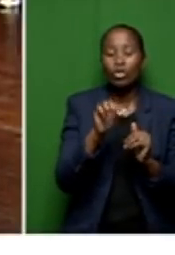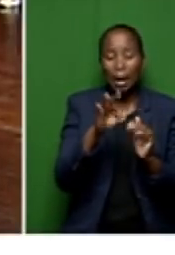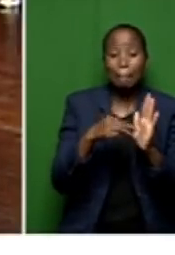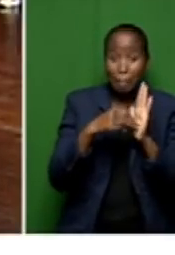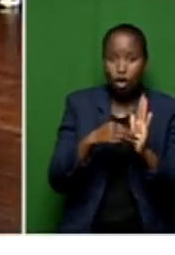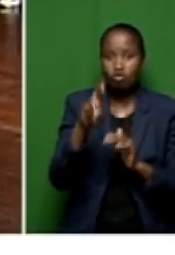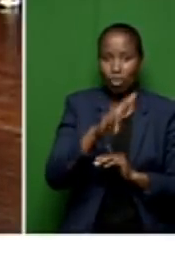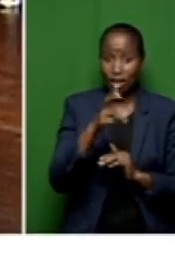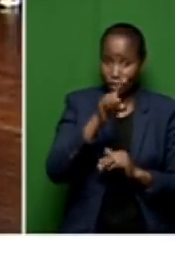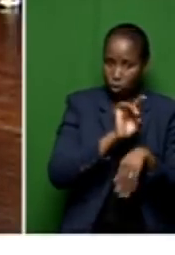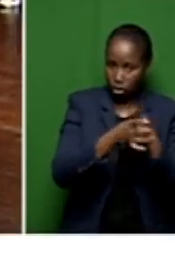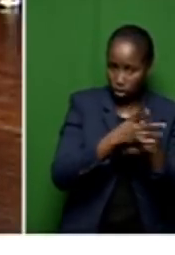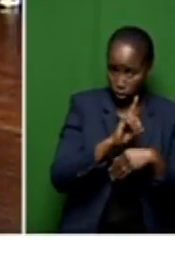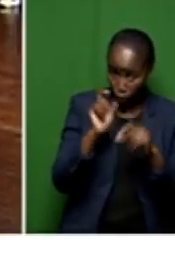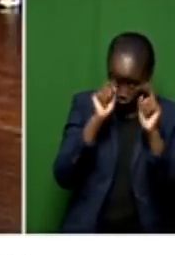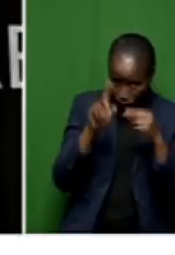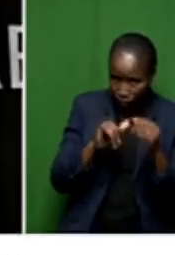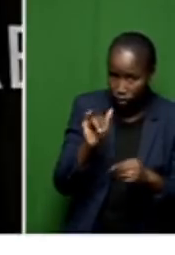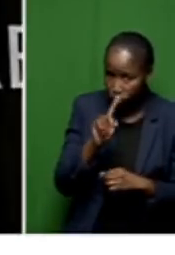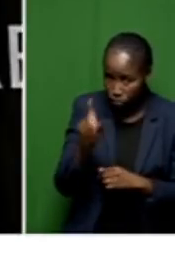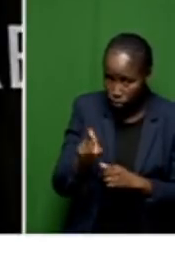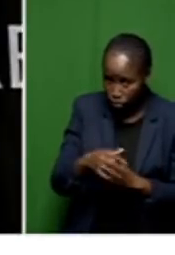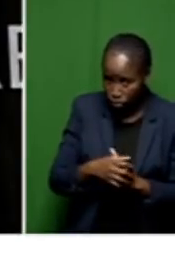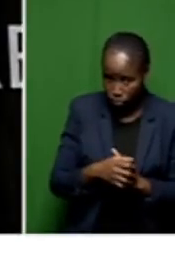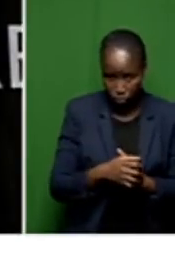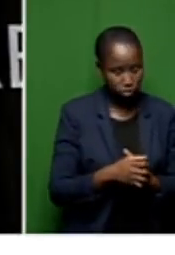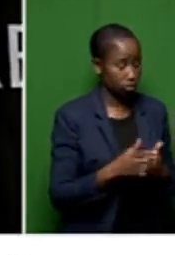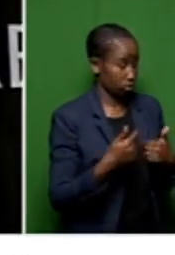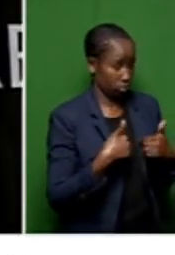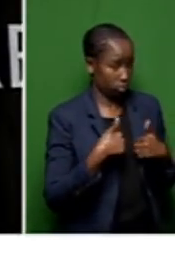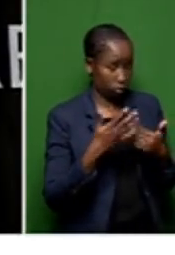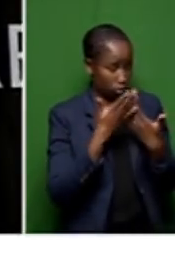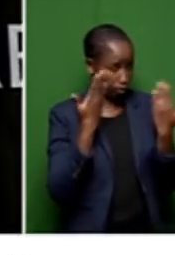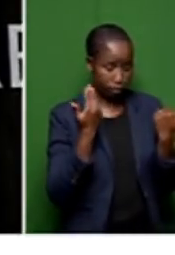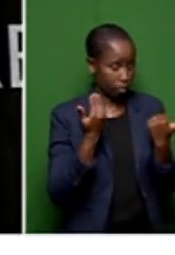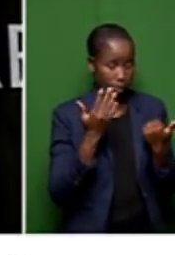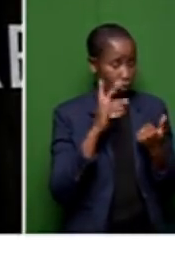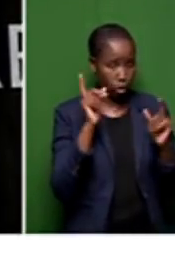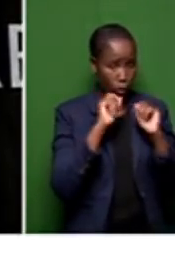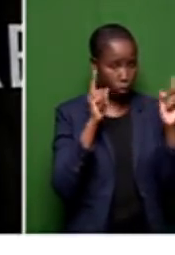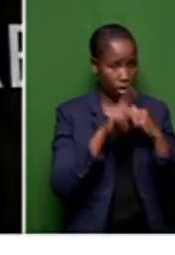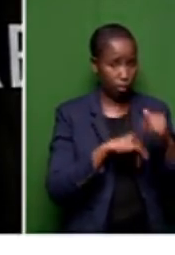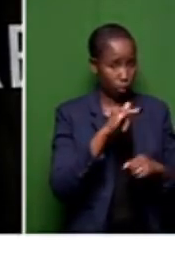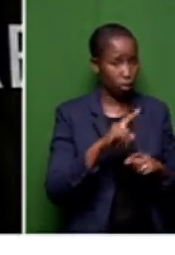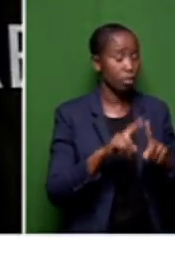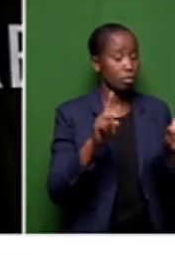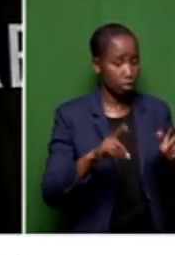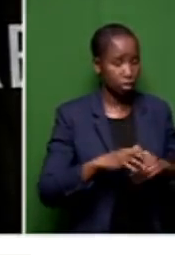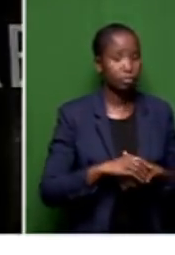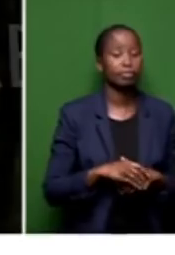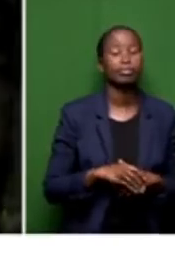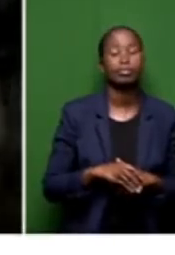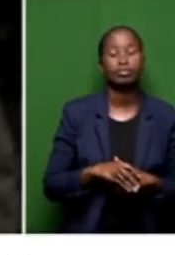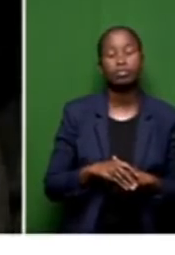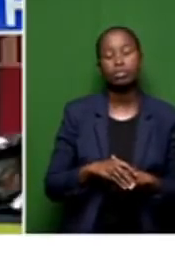aware of them? I am not aware of those two consultants and what they are. But the fact of the matter, as I have said,